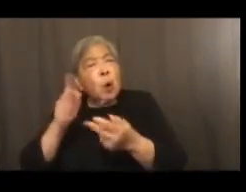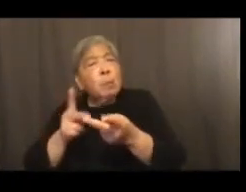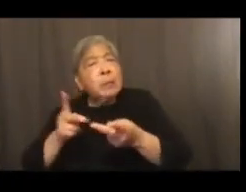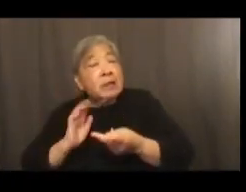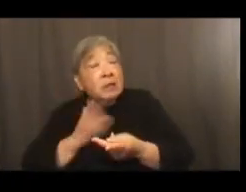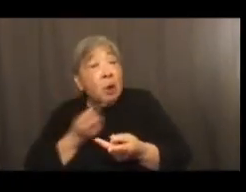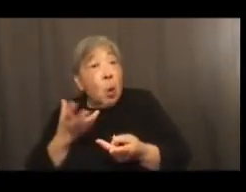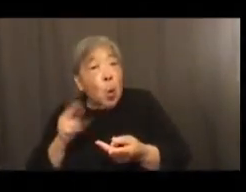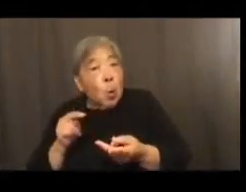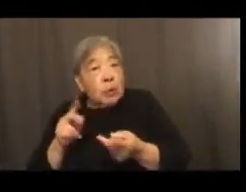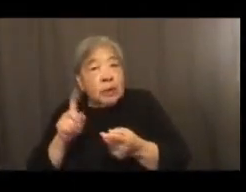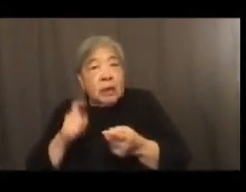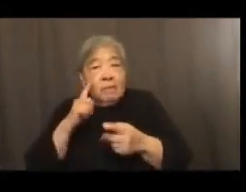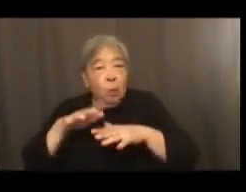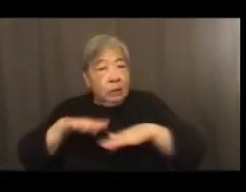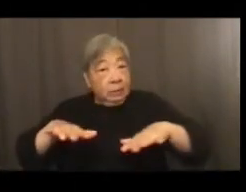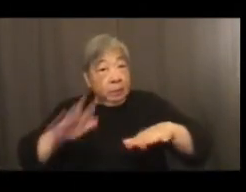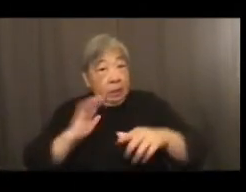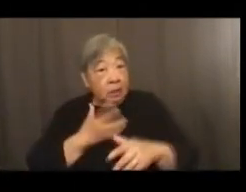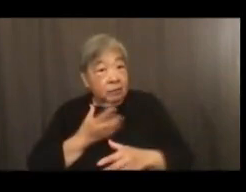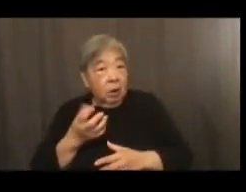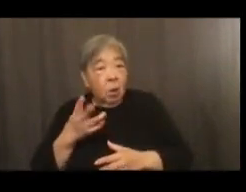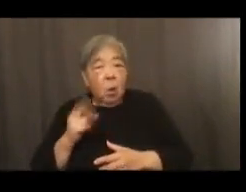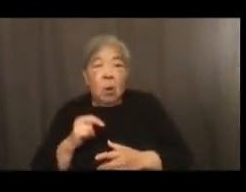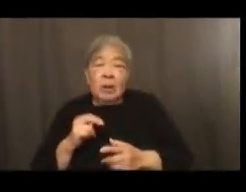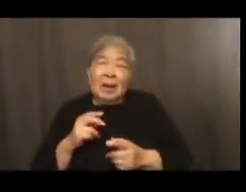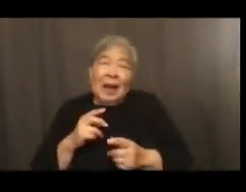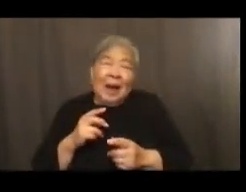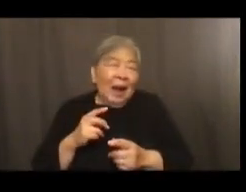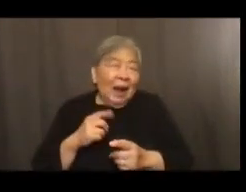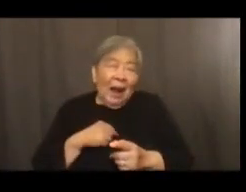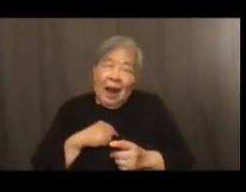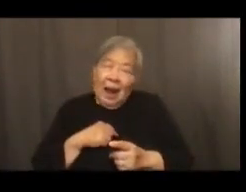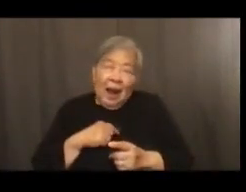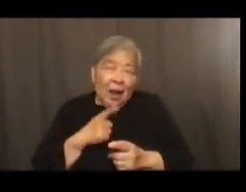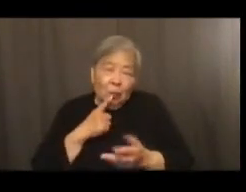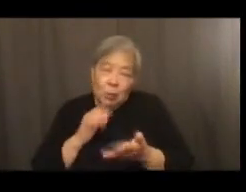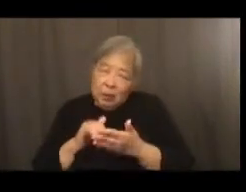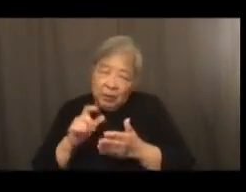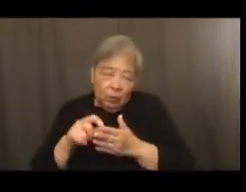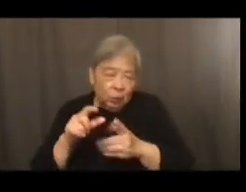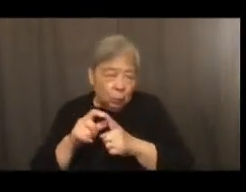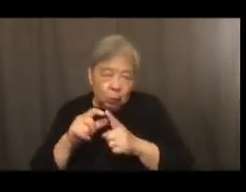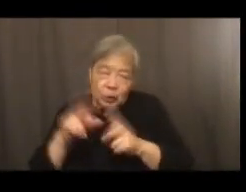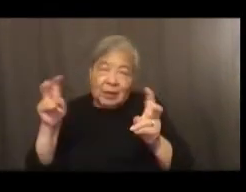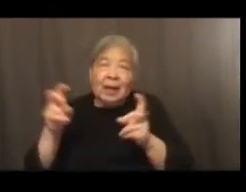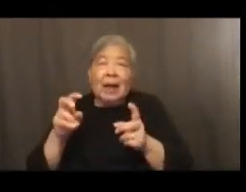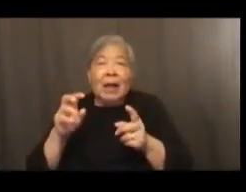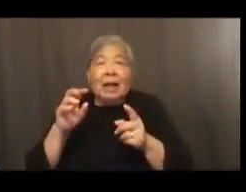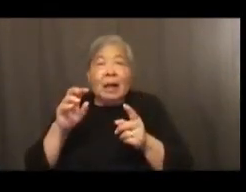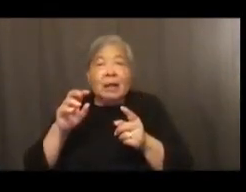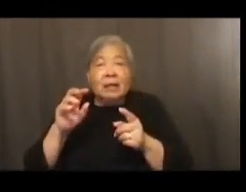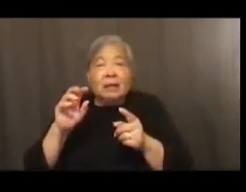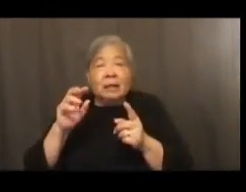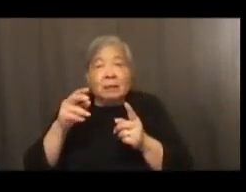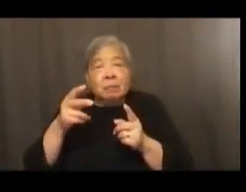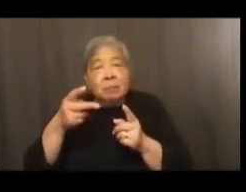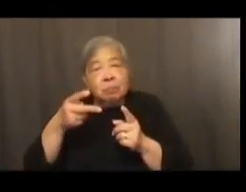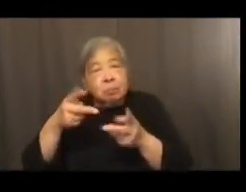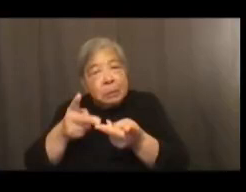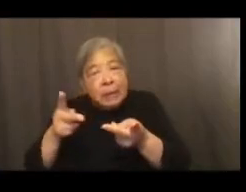on repeating place and space. But that, you know, it arose from a need because mainstream institutions